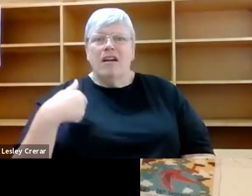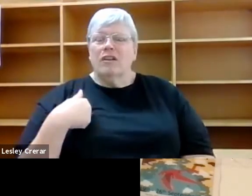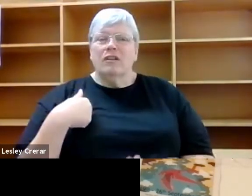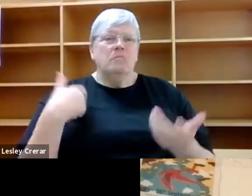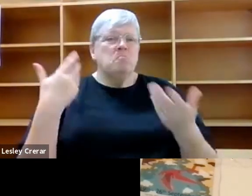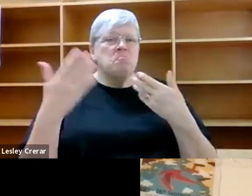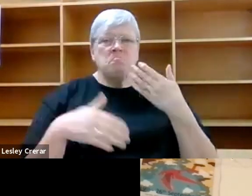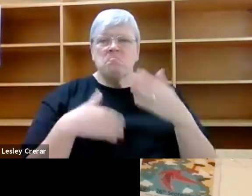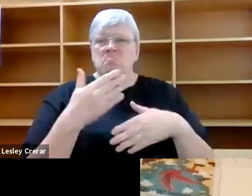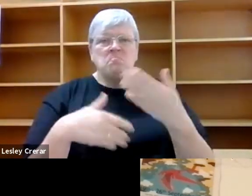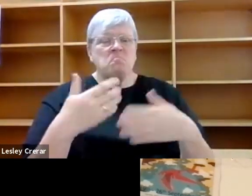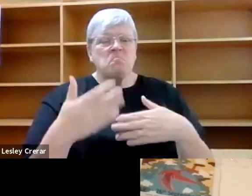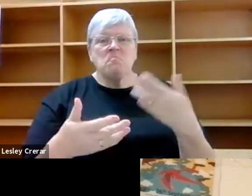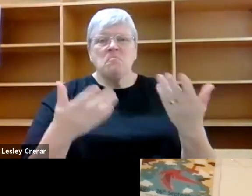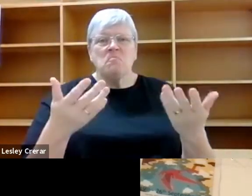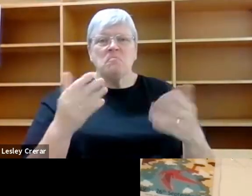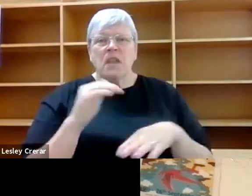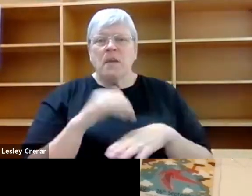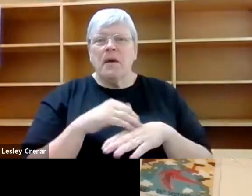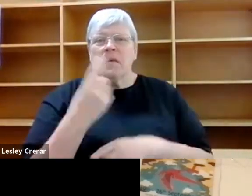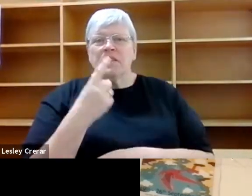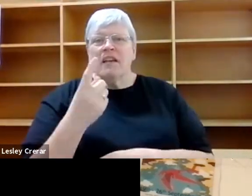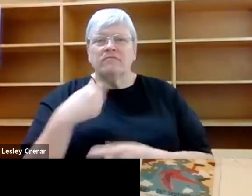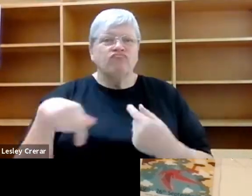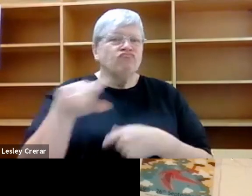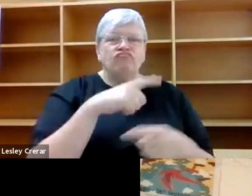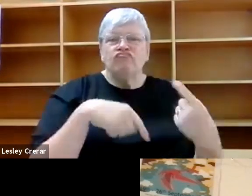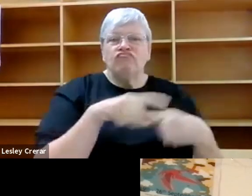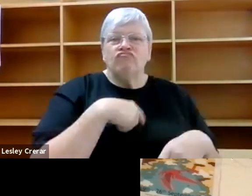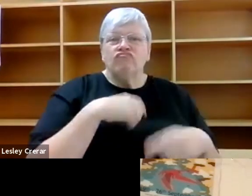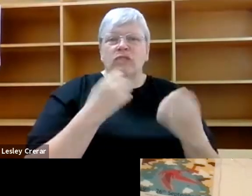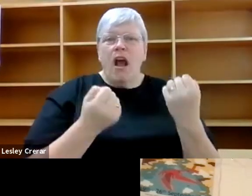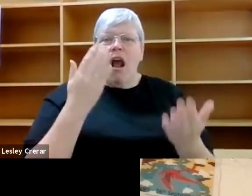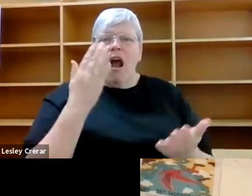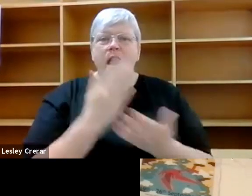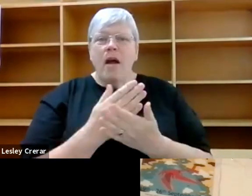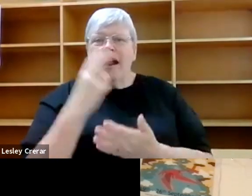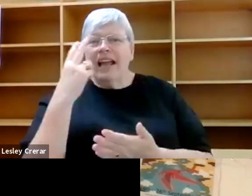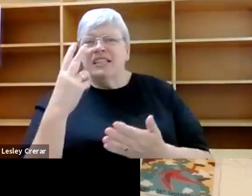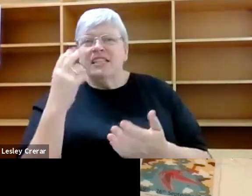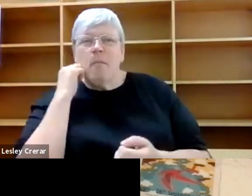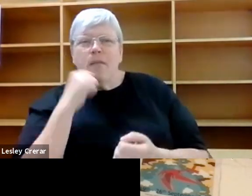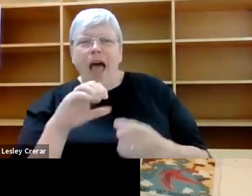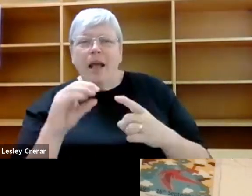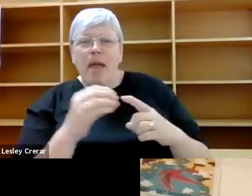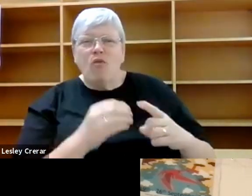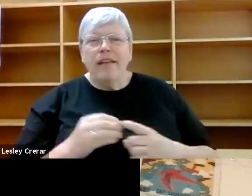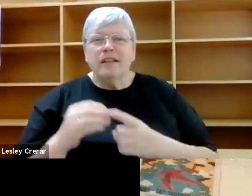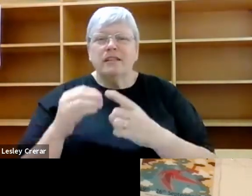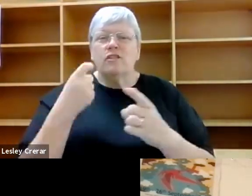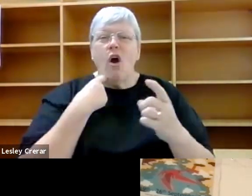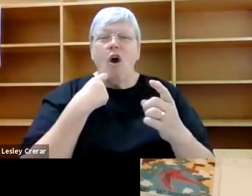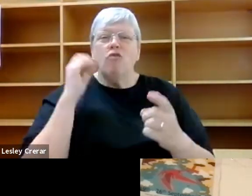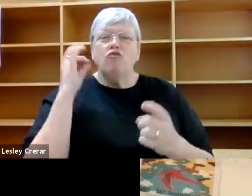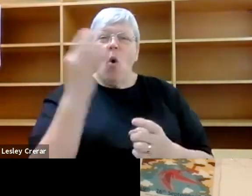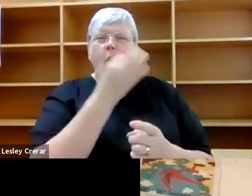you know, making a bother of myself around the edge of car parks where I see blackberries or rose hips or lots